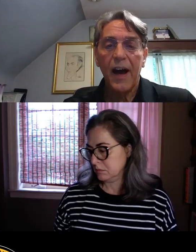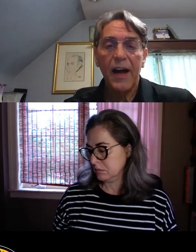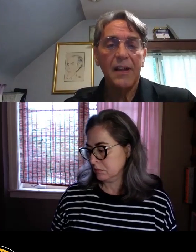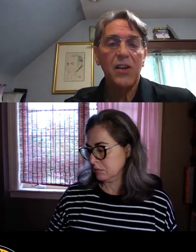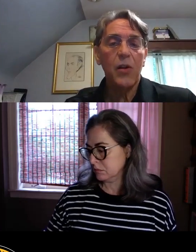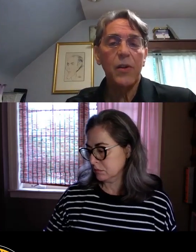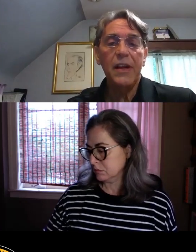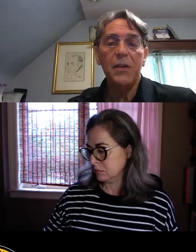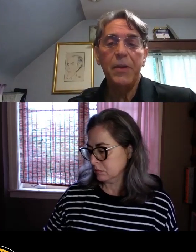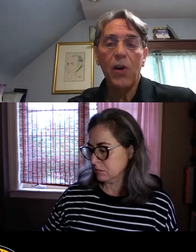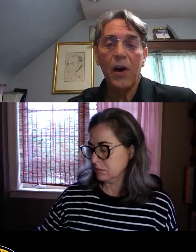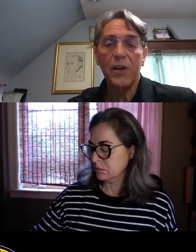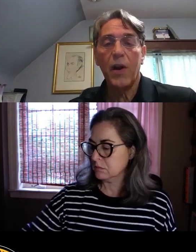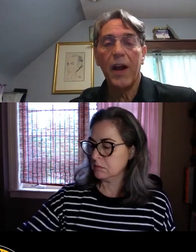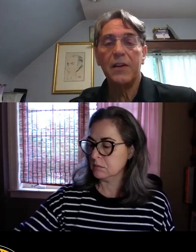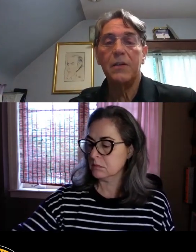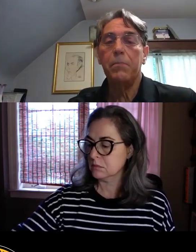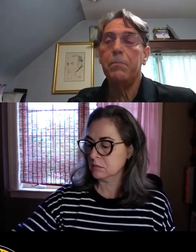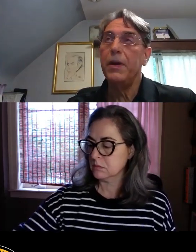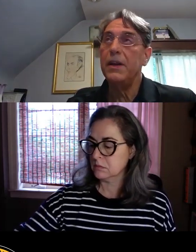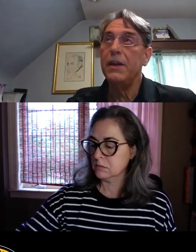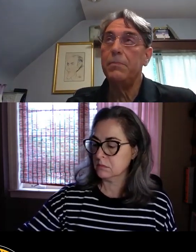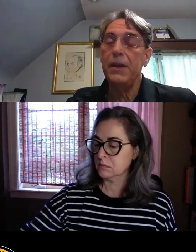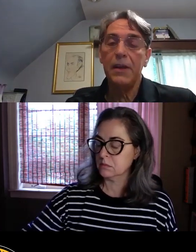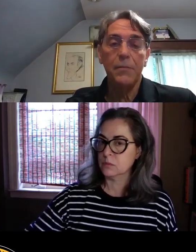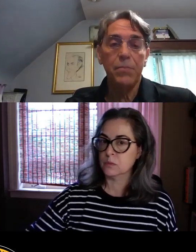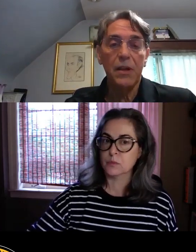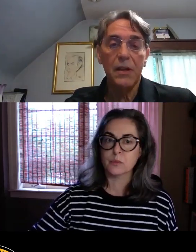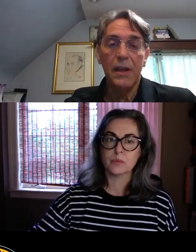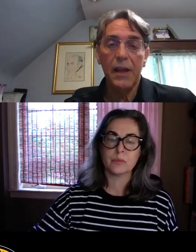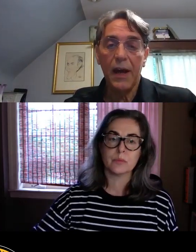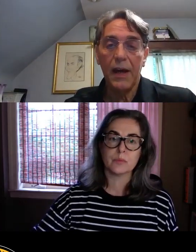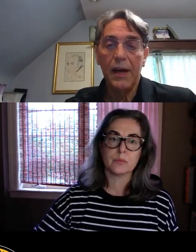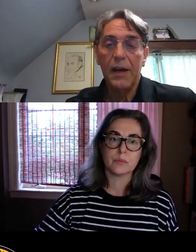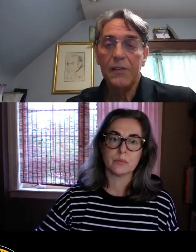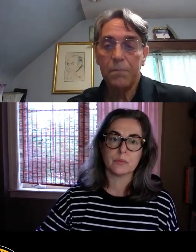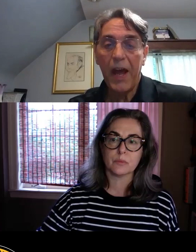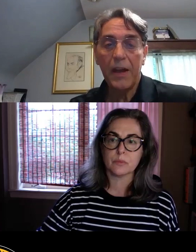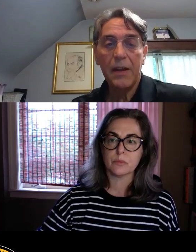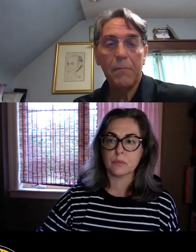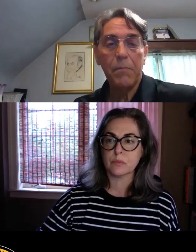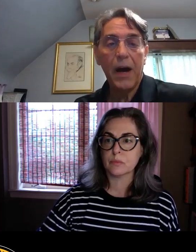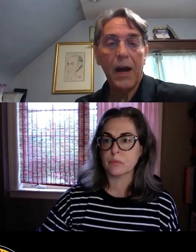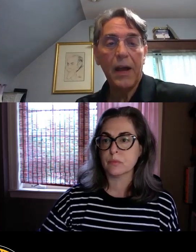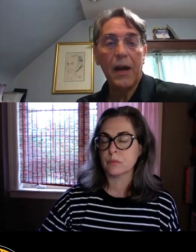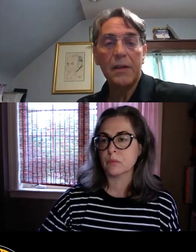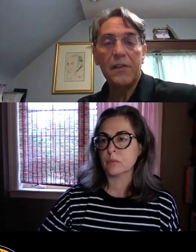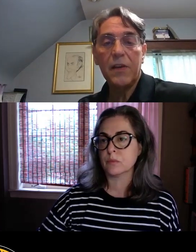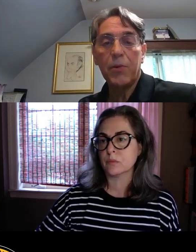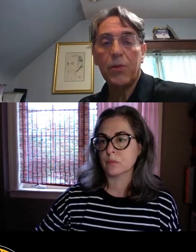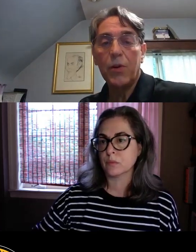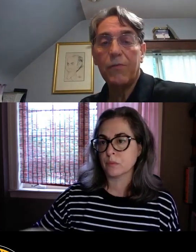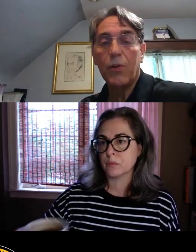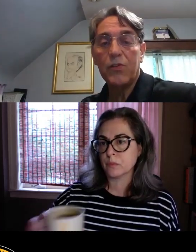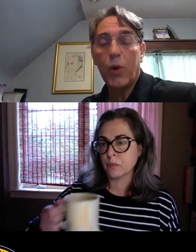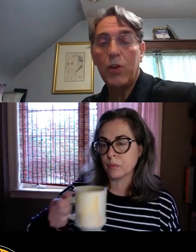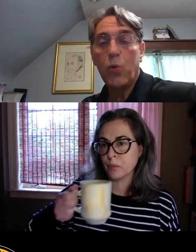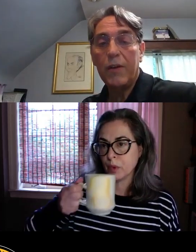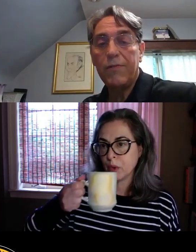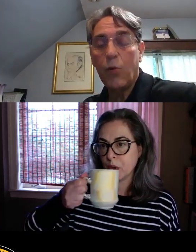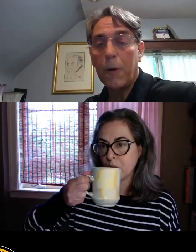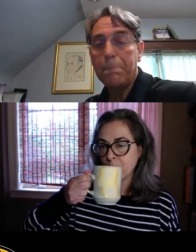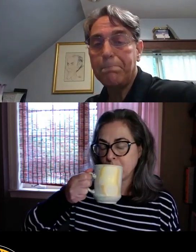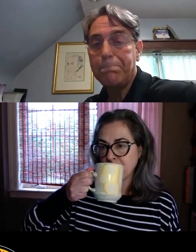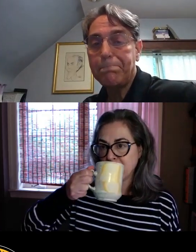not only need to be contracted, but need to be completely spent by December 31st,